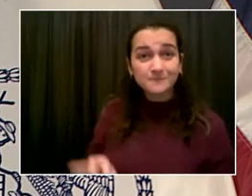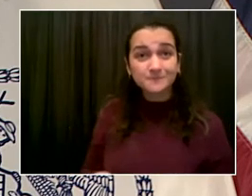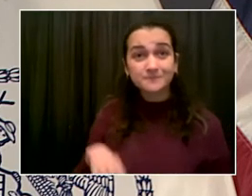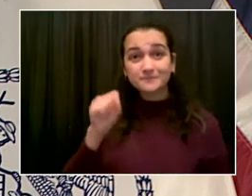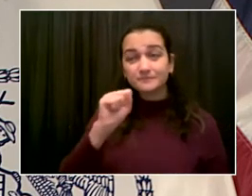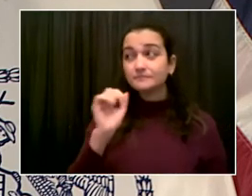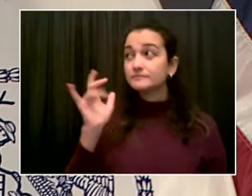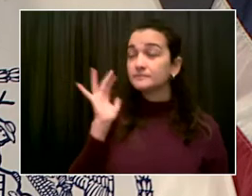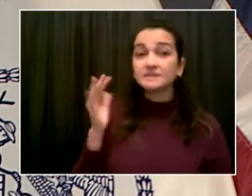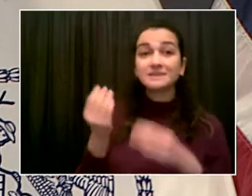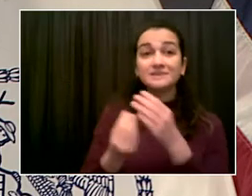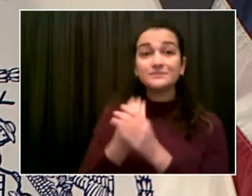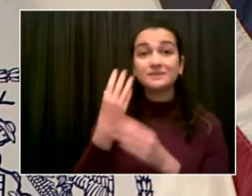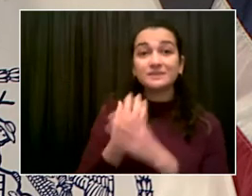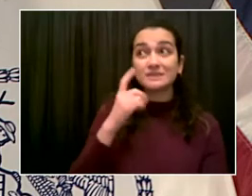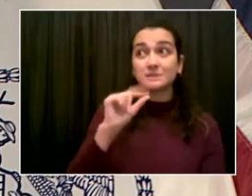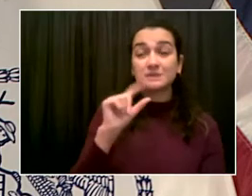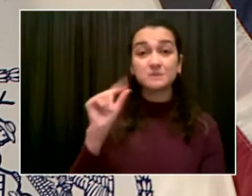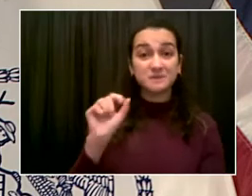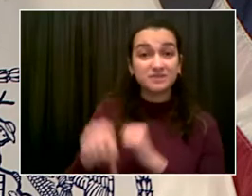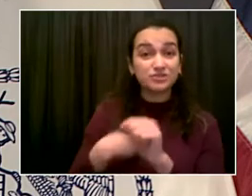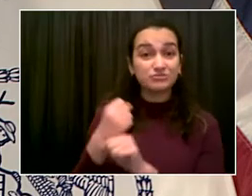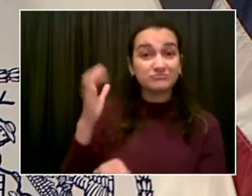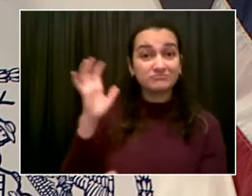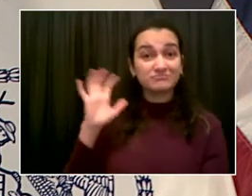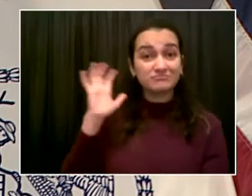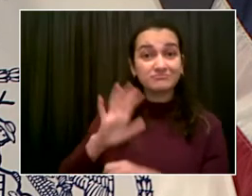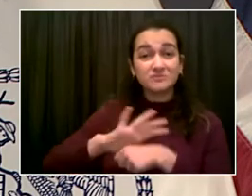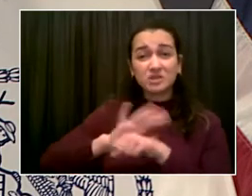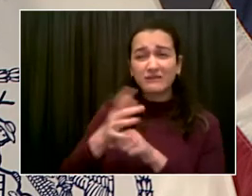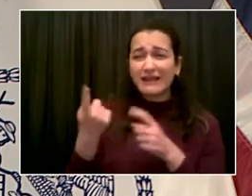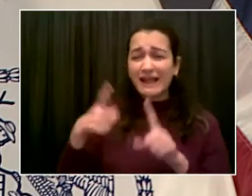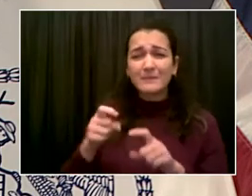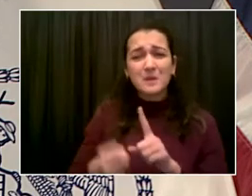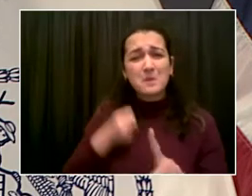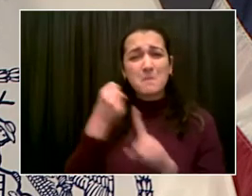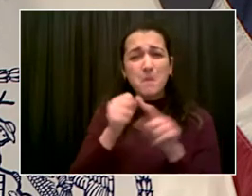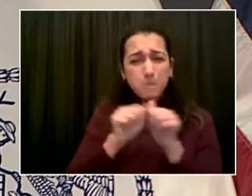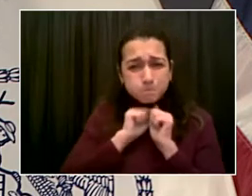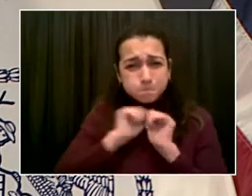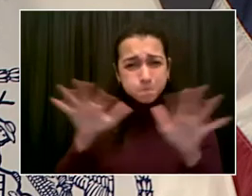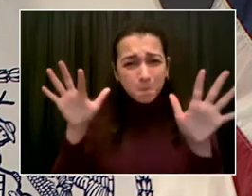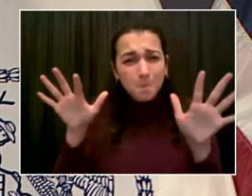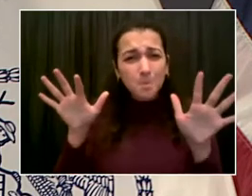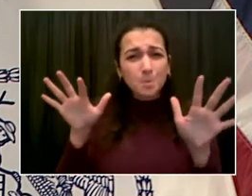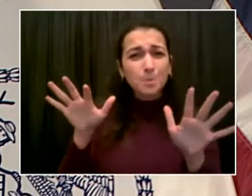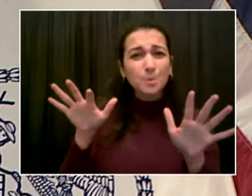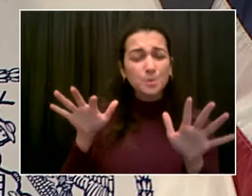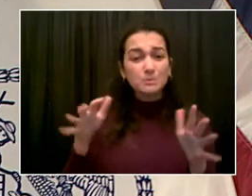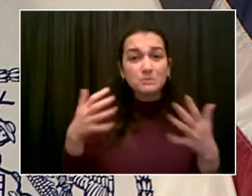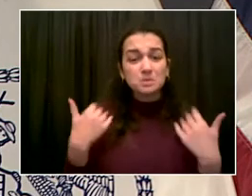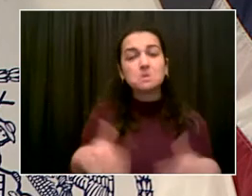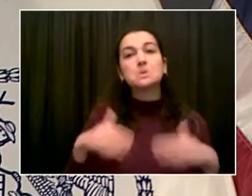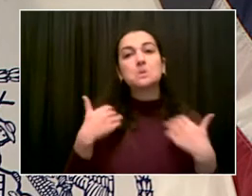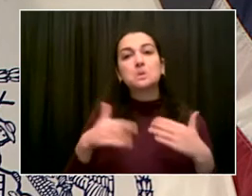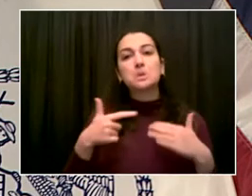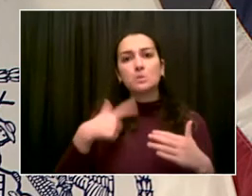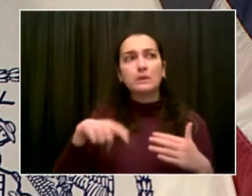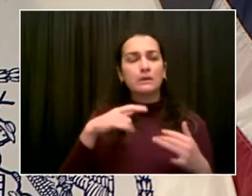it was a constant struggle. The lack of federal leadership is well known. The